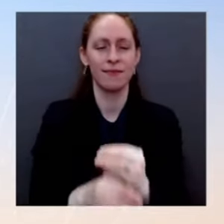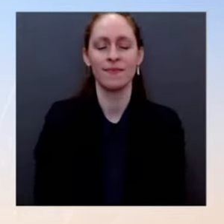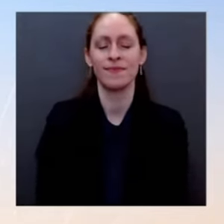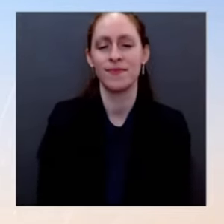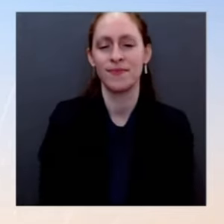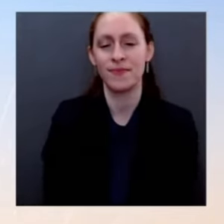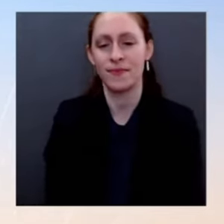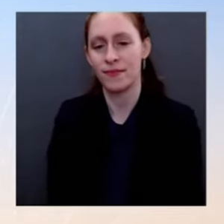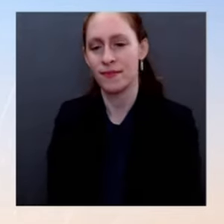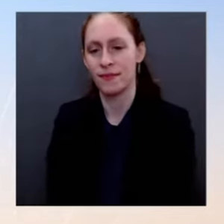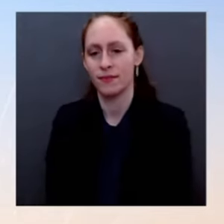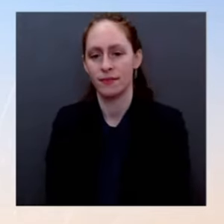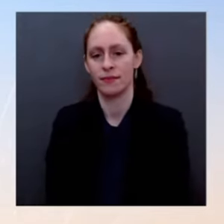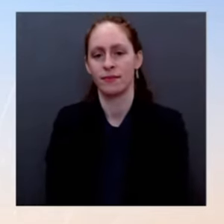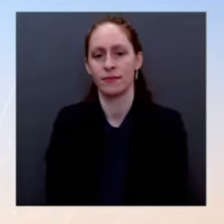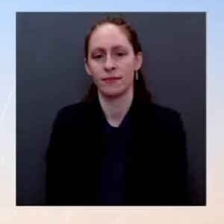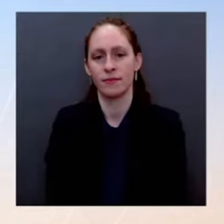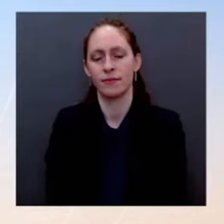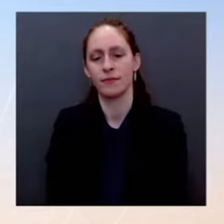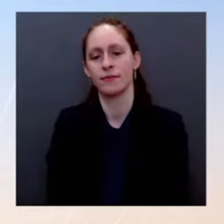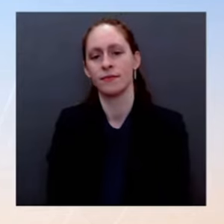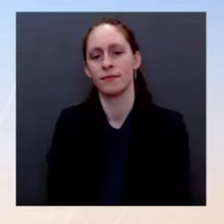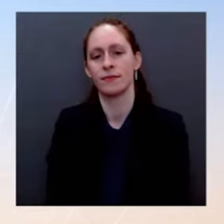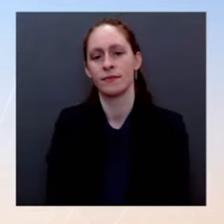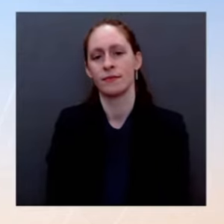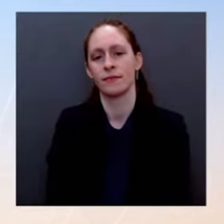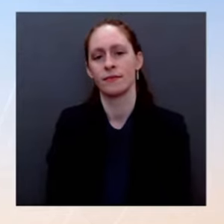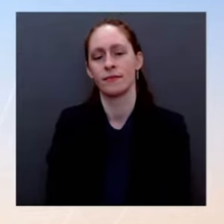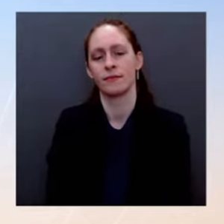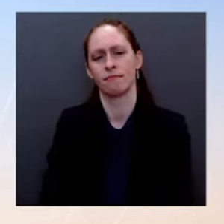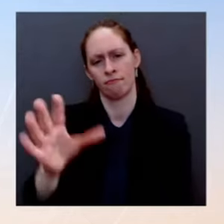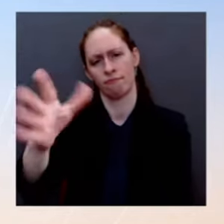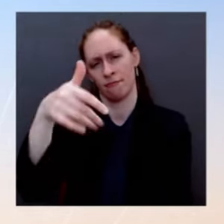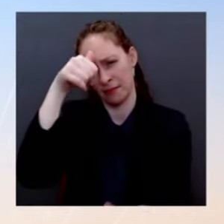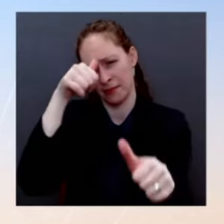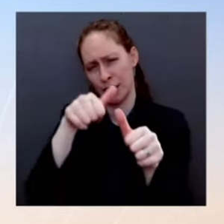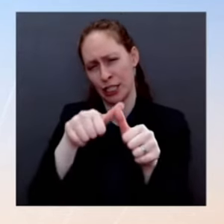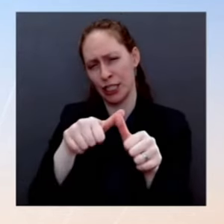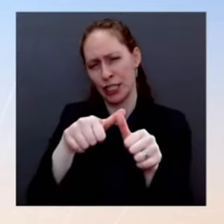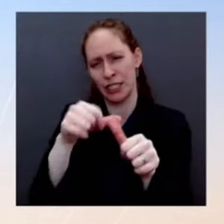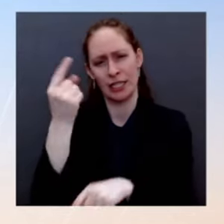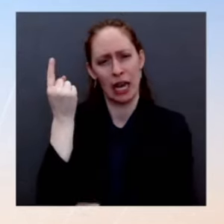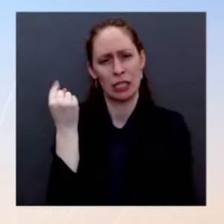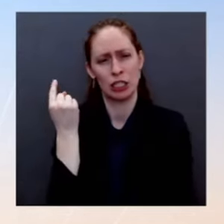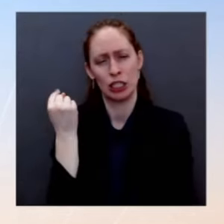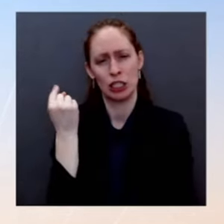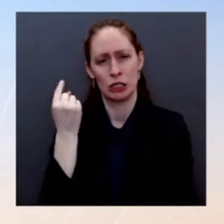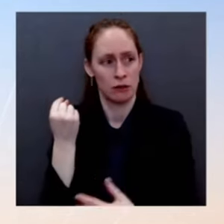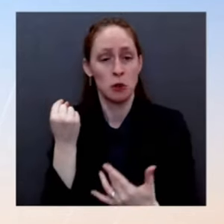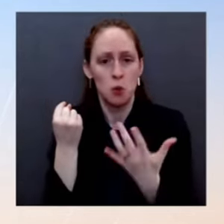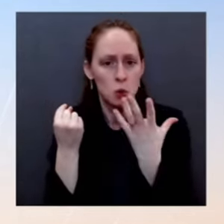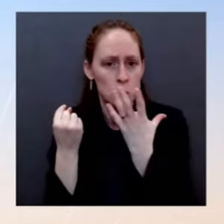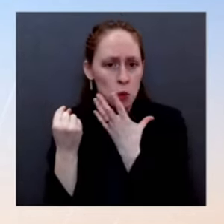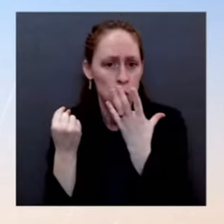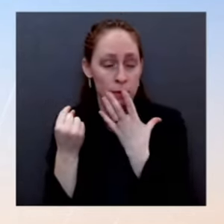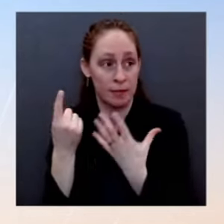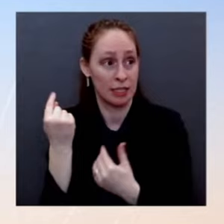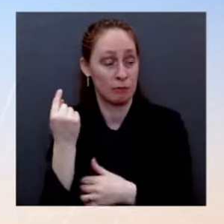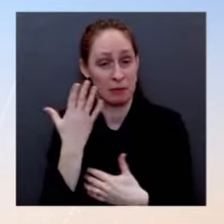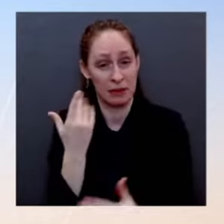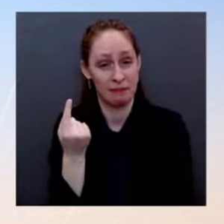If you look to a year ago, there were no tests or maybe one, depending on the timeline, that was available on the market. Now we have nine.